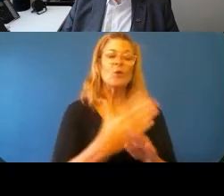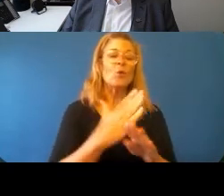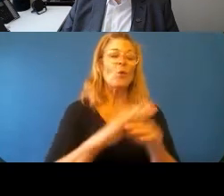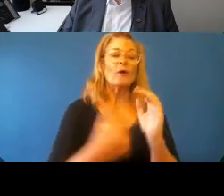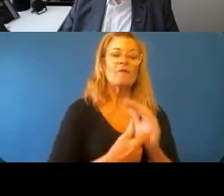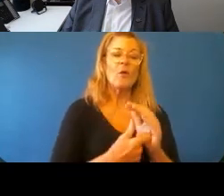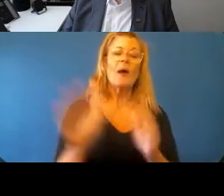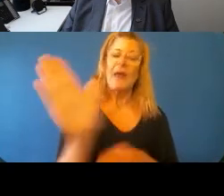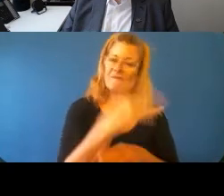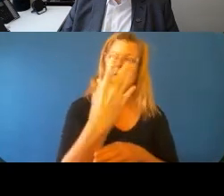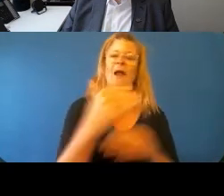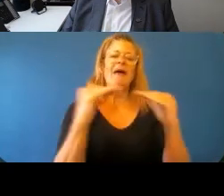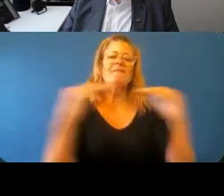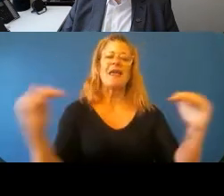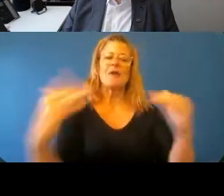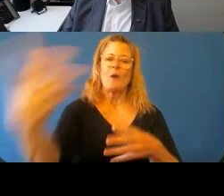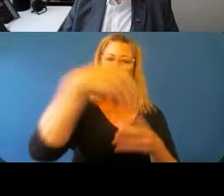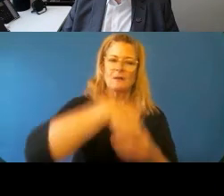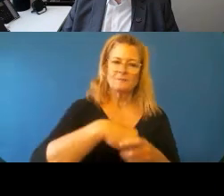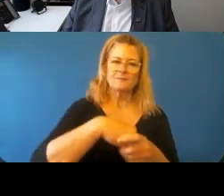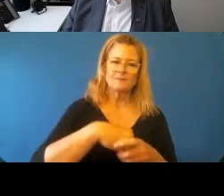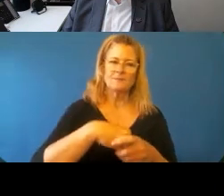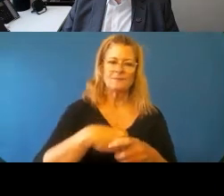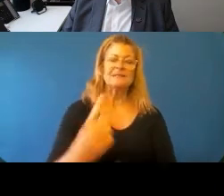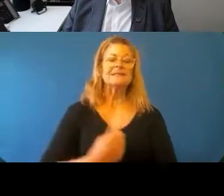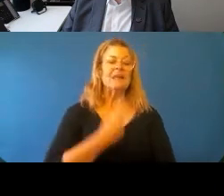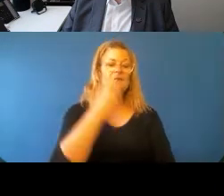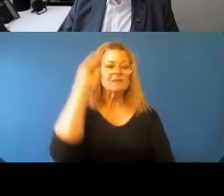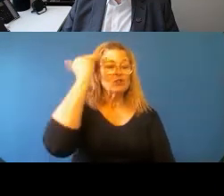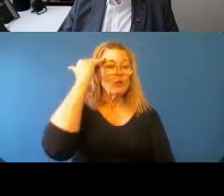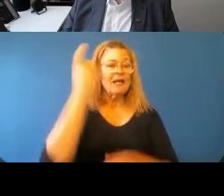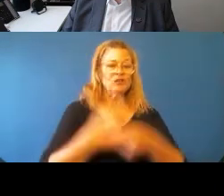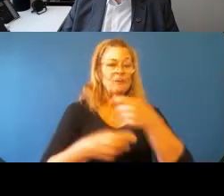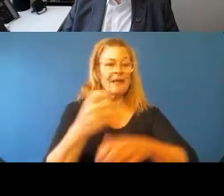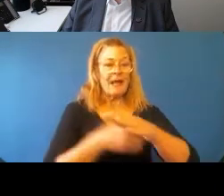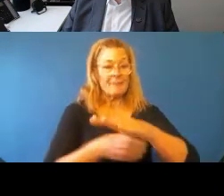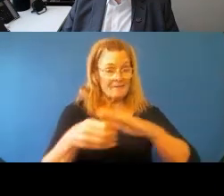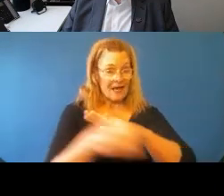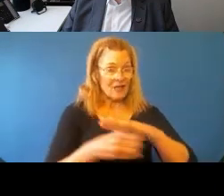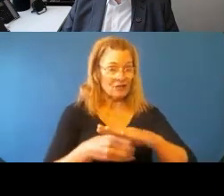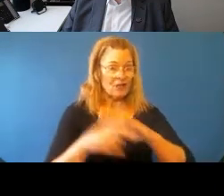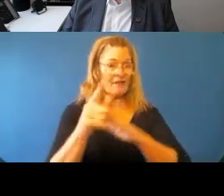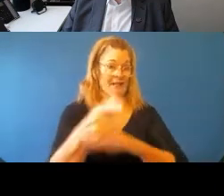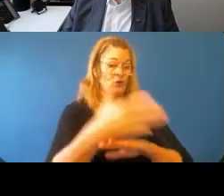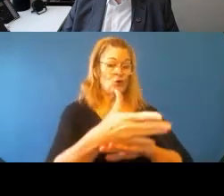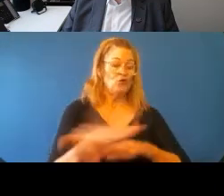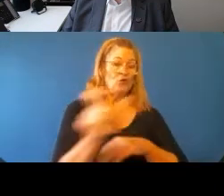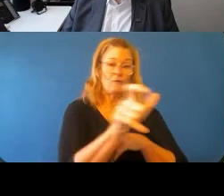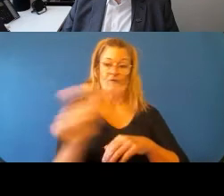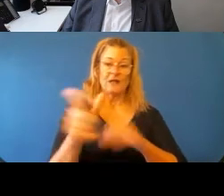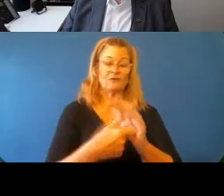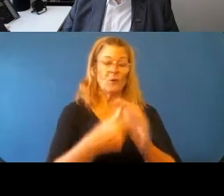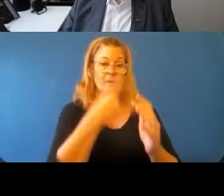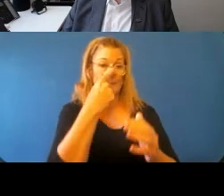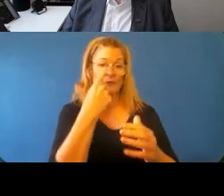Self-determination became the foundation stone of this. And that's a relatively new phrase for a lot of non-Aboriginal people like myself to understand